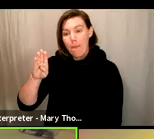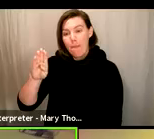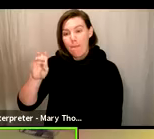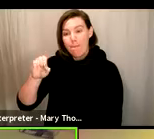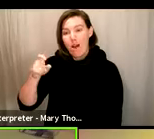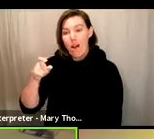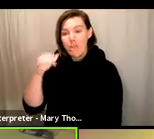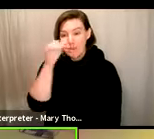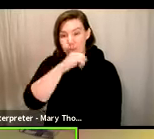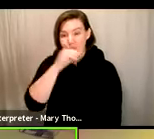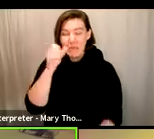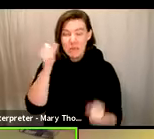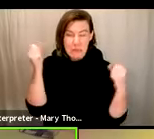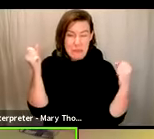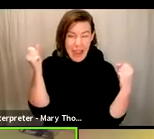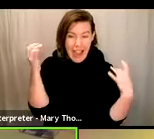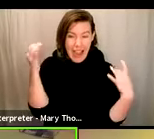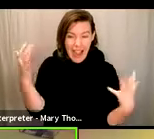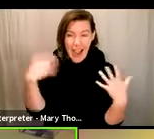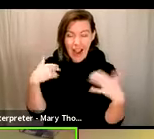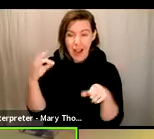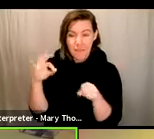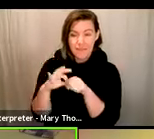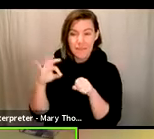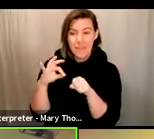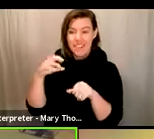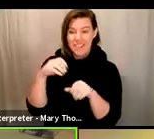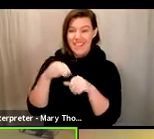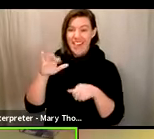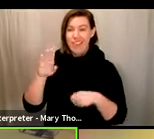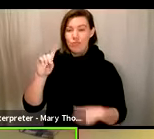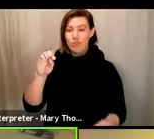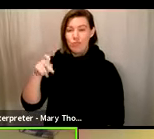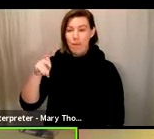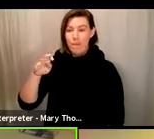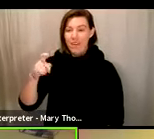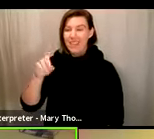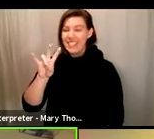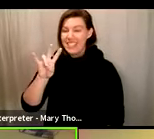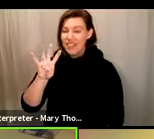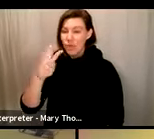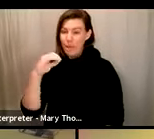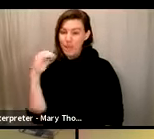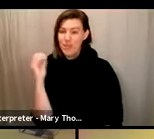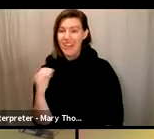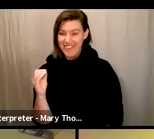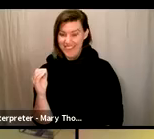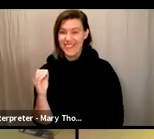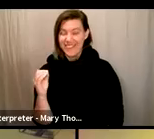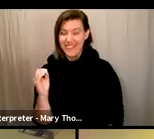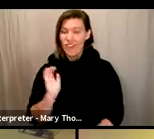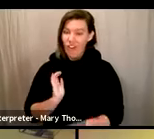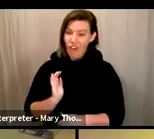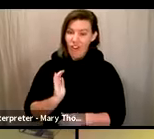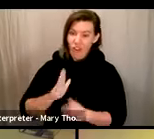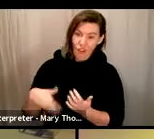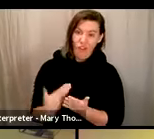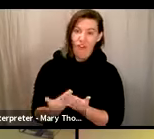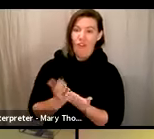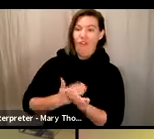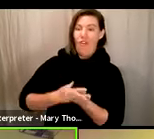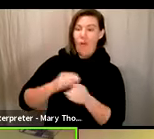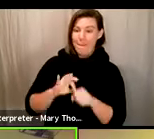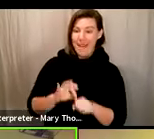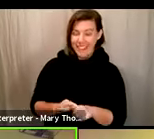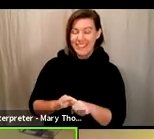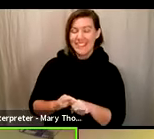boxes alone. So that's 74 percent of all of our returns came through drop boxes. So this is the highest percentage of returns coming